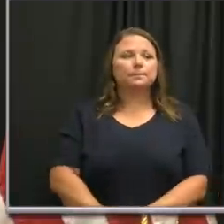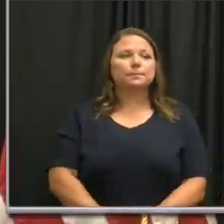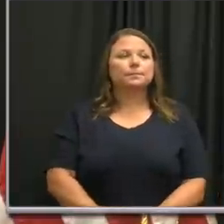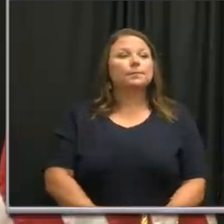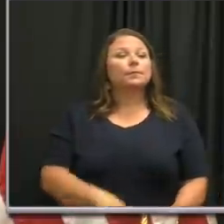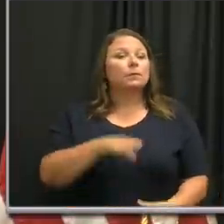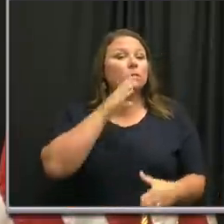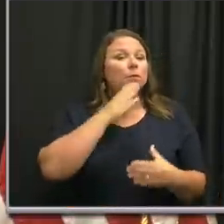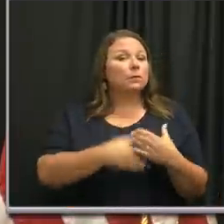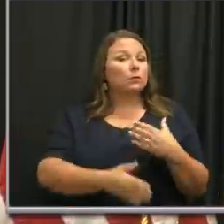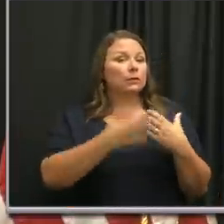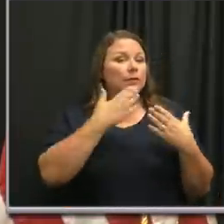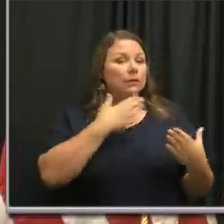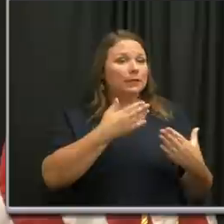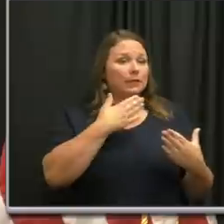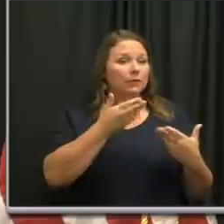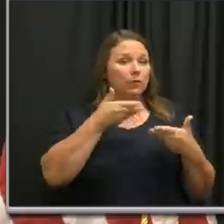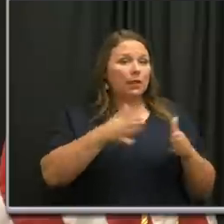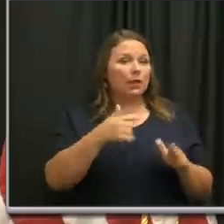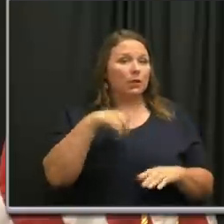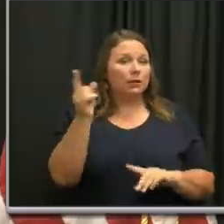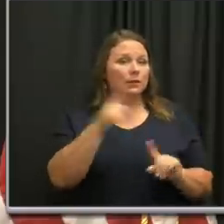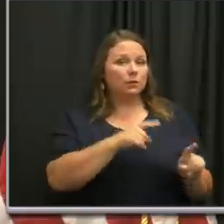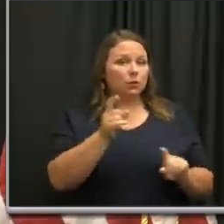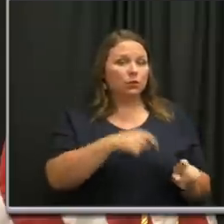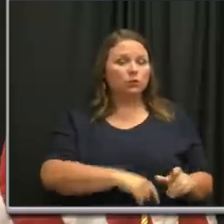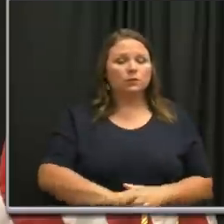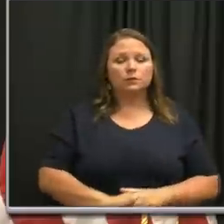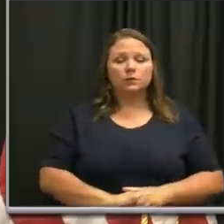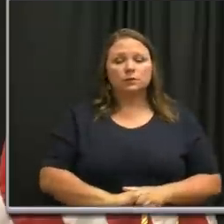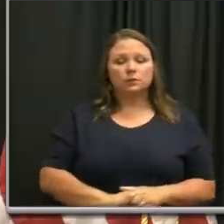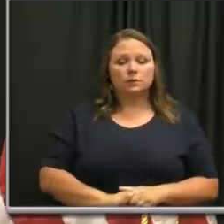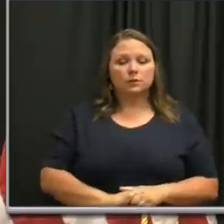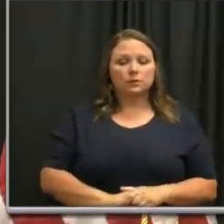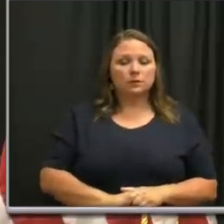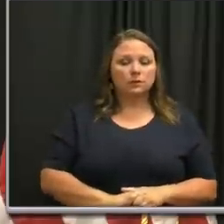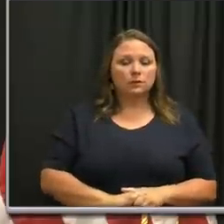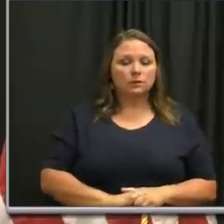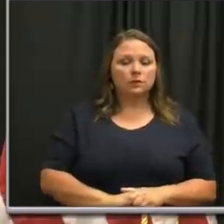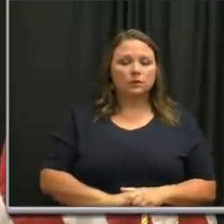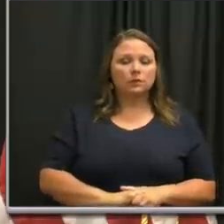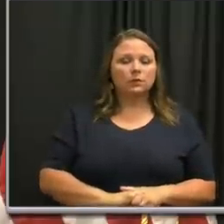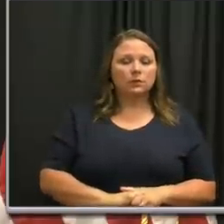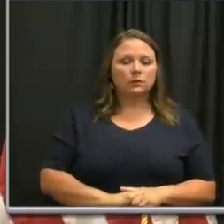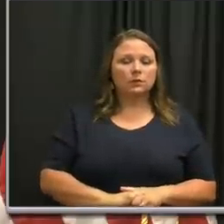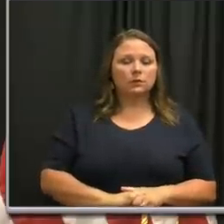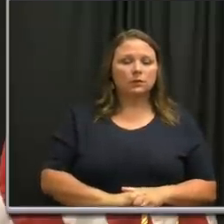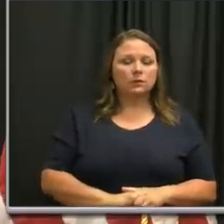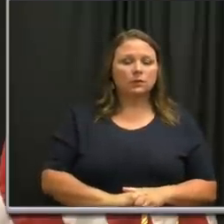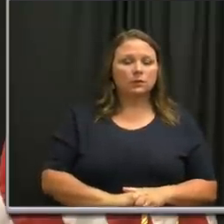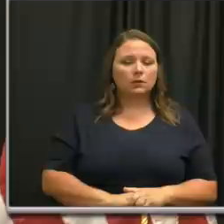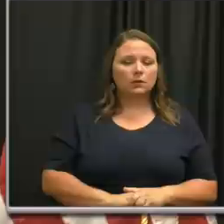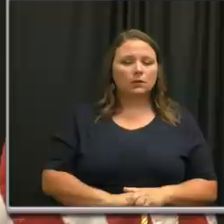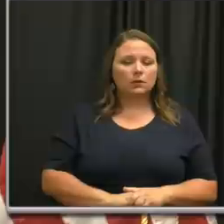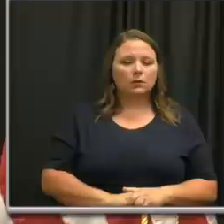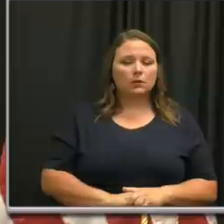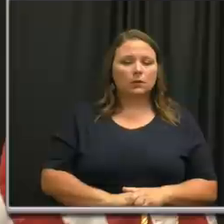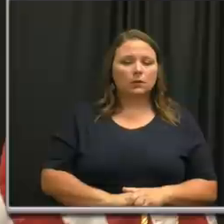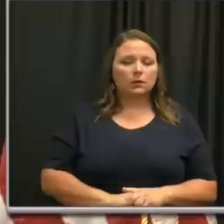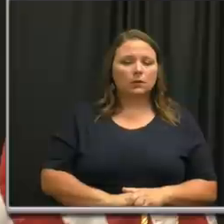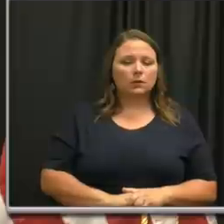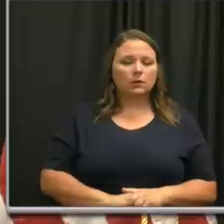Good morning. Thank you for taking our questions, as always. We are hearing repeated cases of people in Metro